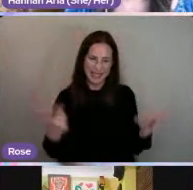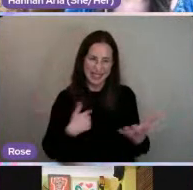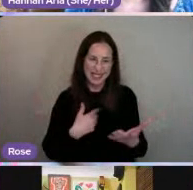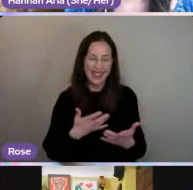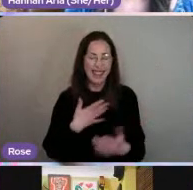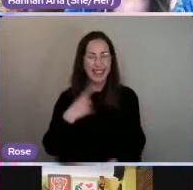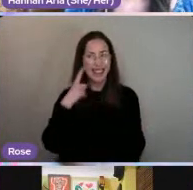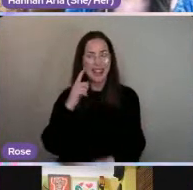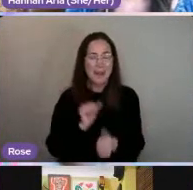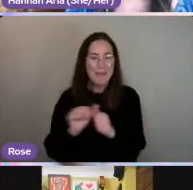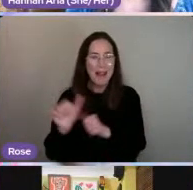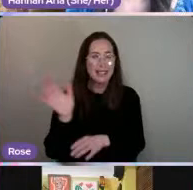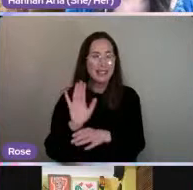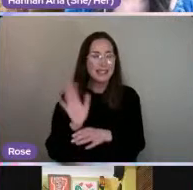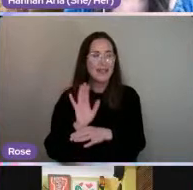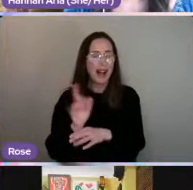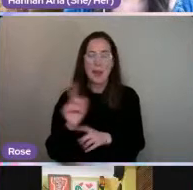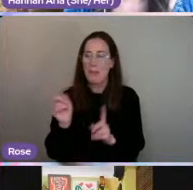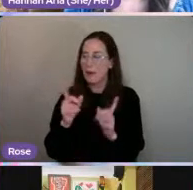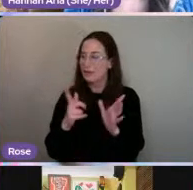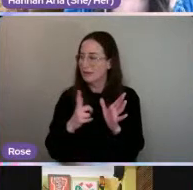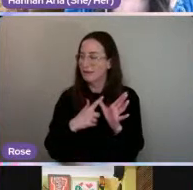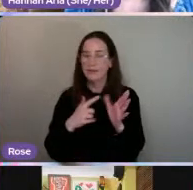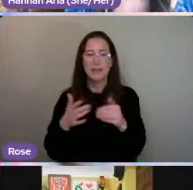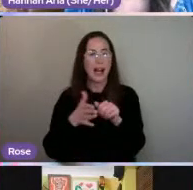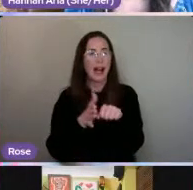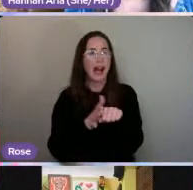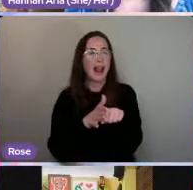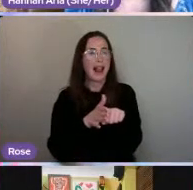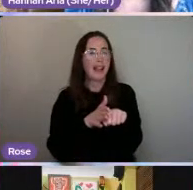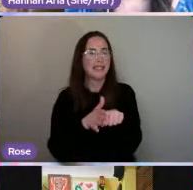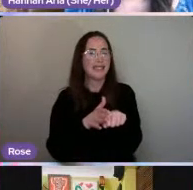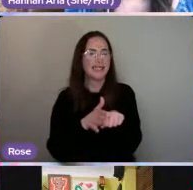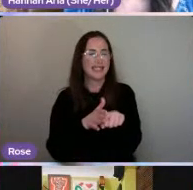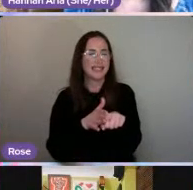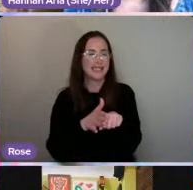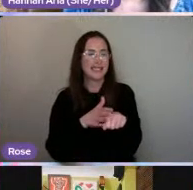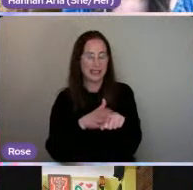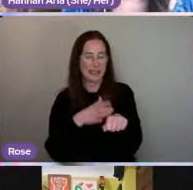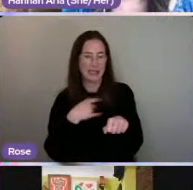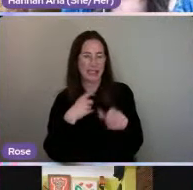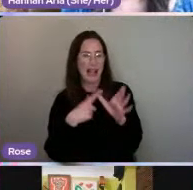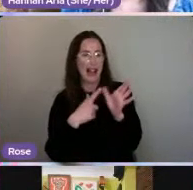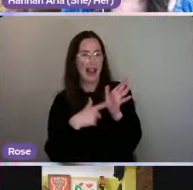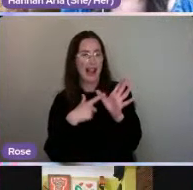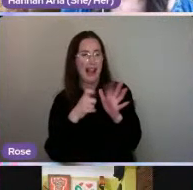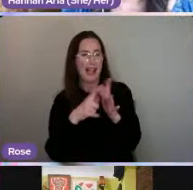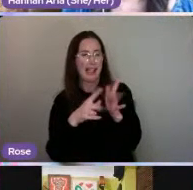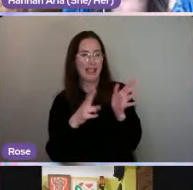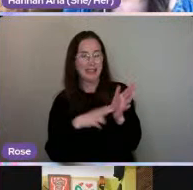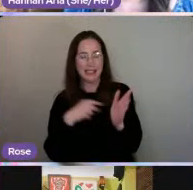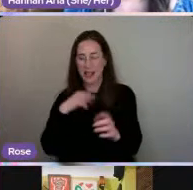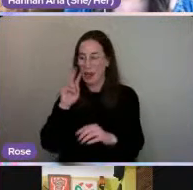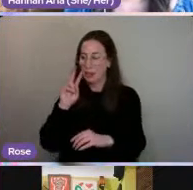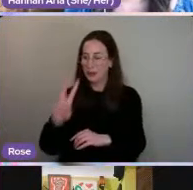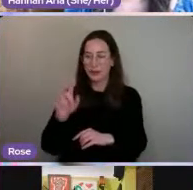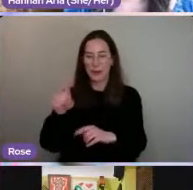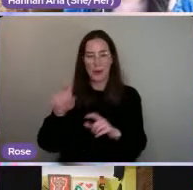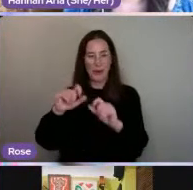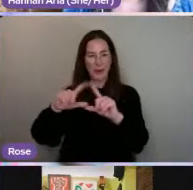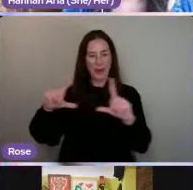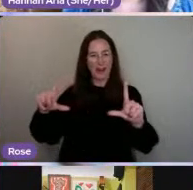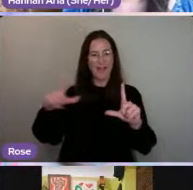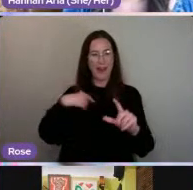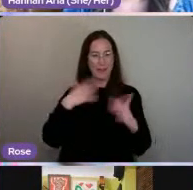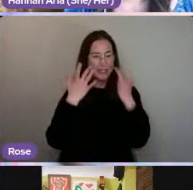Aladdin. I remember being, like, the first thing I ever, like, drew. I just saw the cover of it on, sorry, my